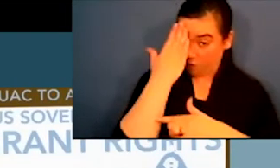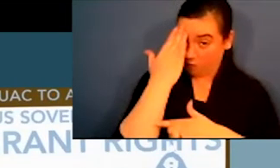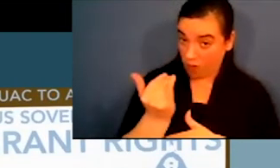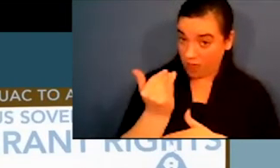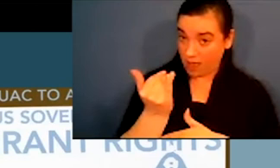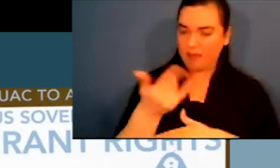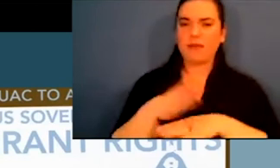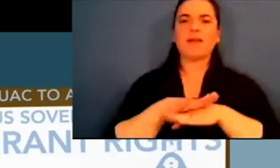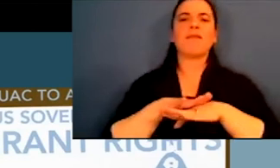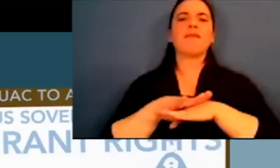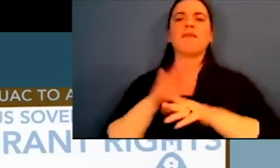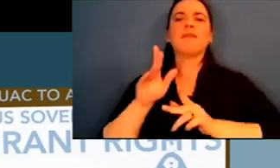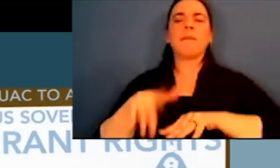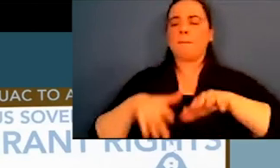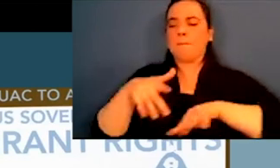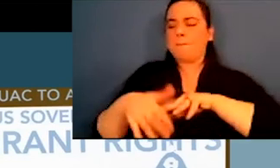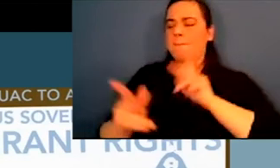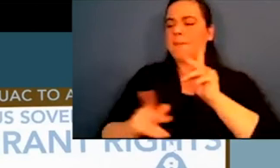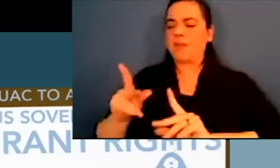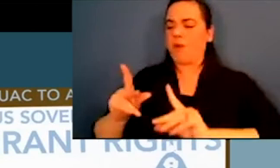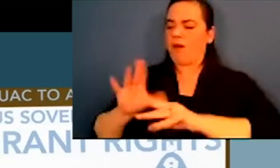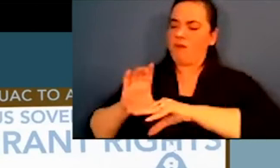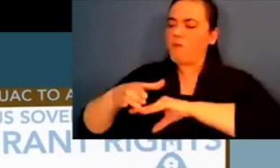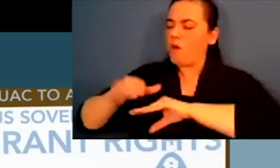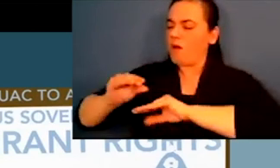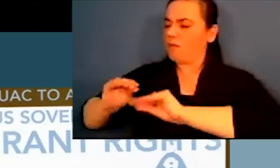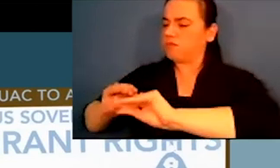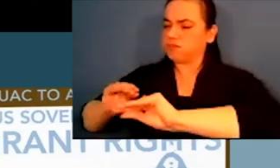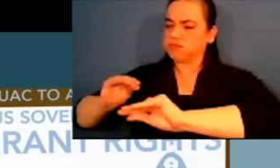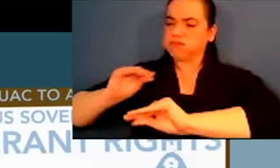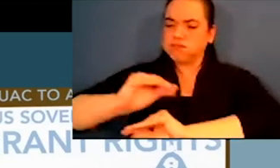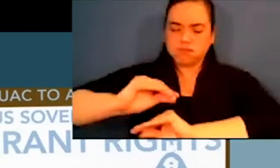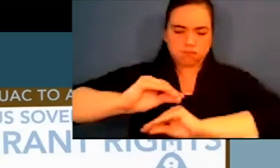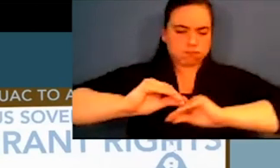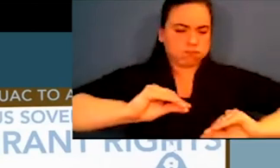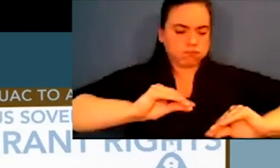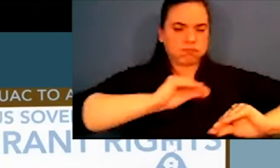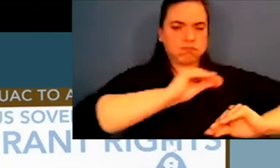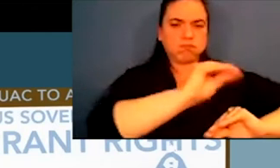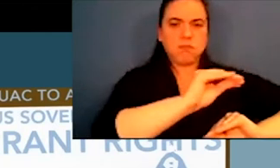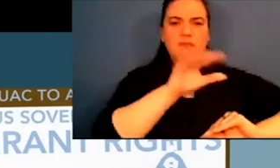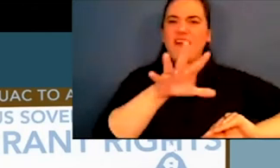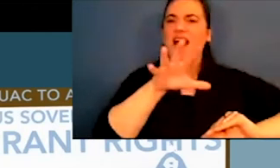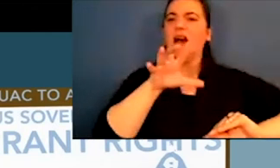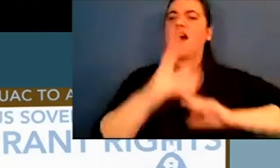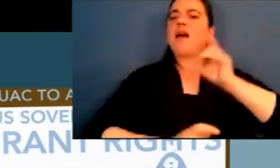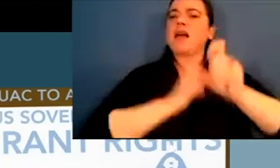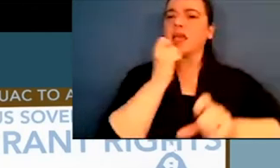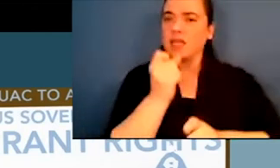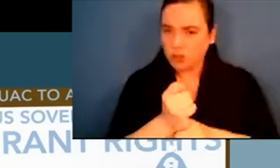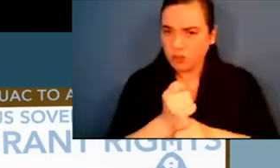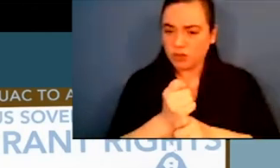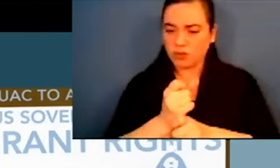So where we live and why. So indigenous people have been removed from our lands many times over the 500 years of